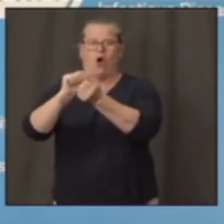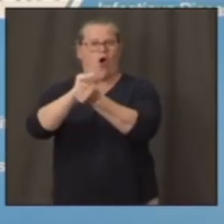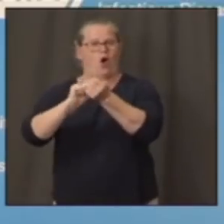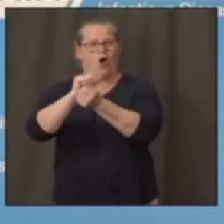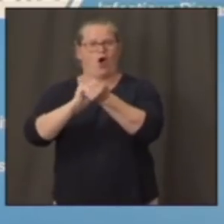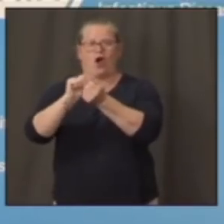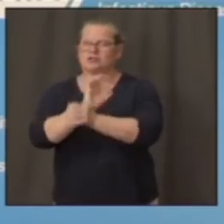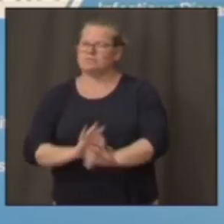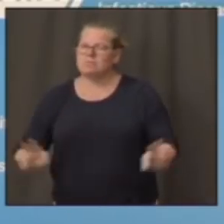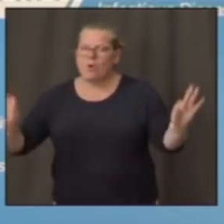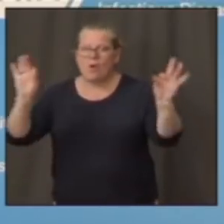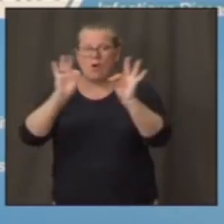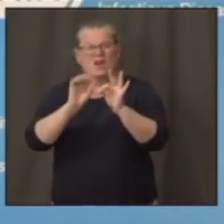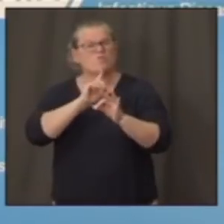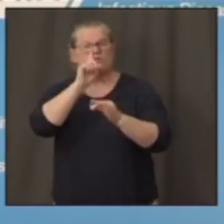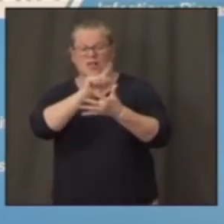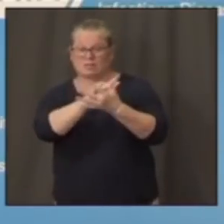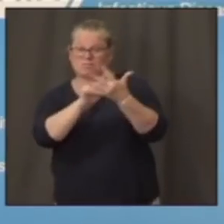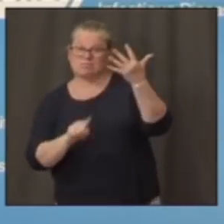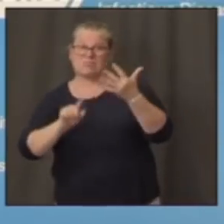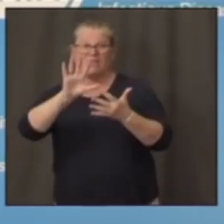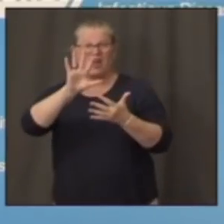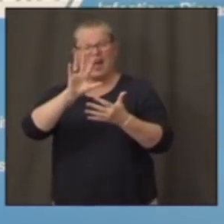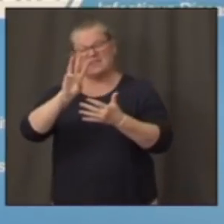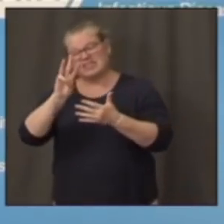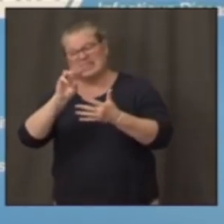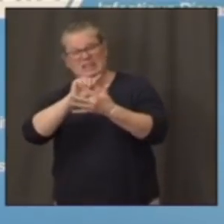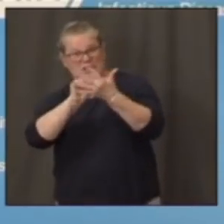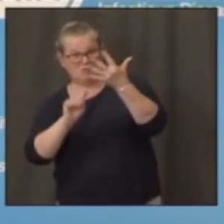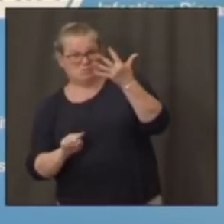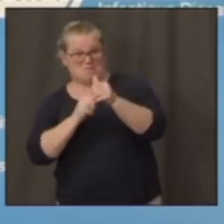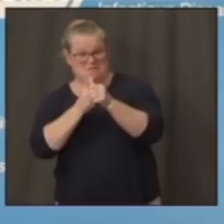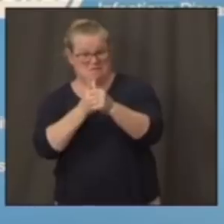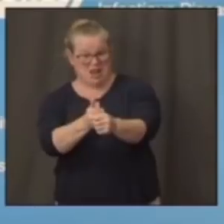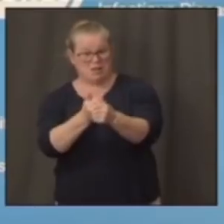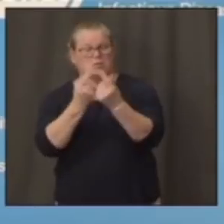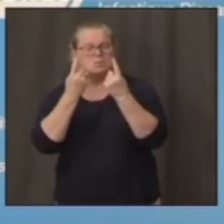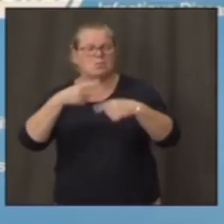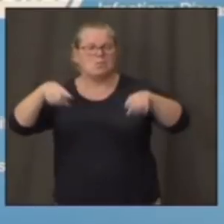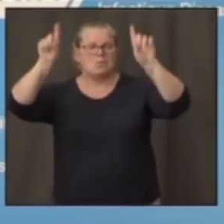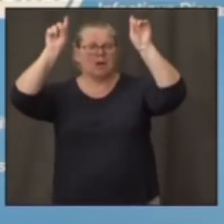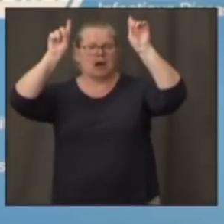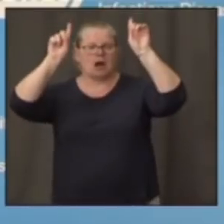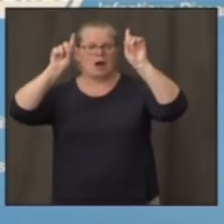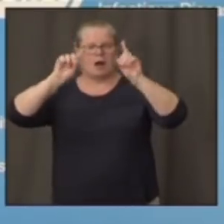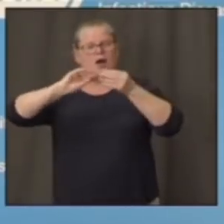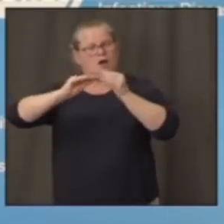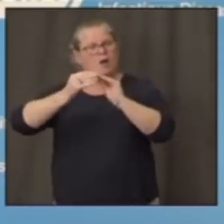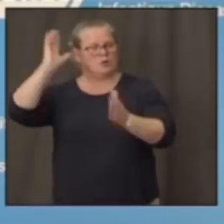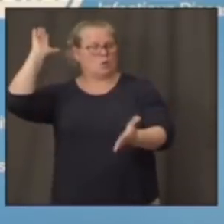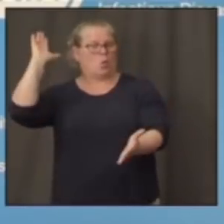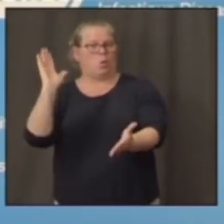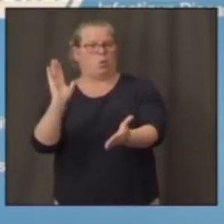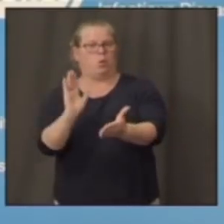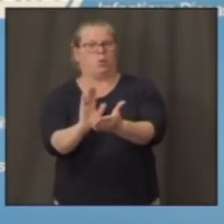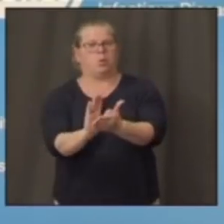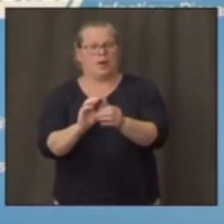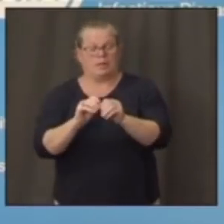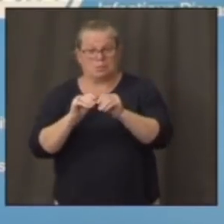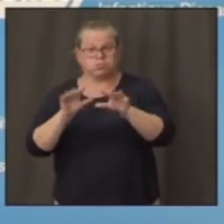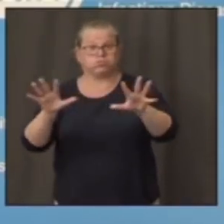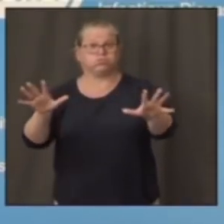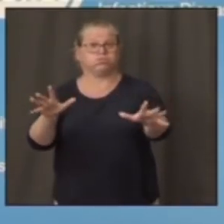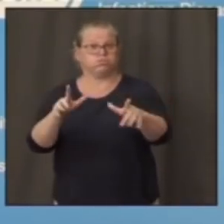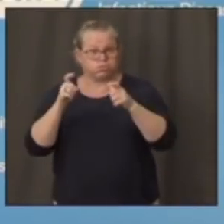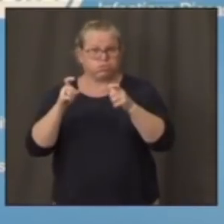things are very important and have been successful in containing outbreaks as well as preventing the